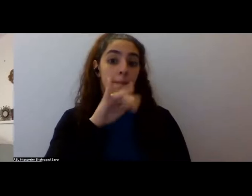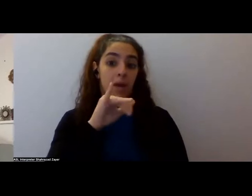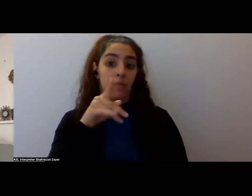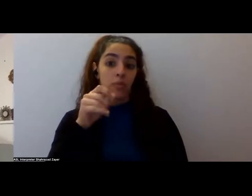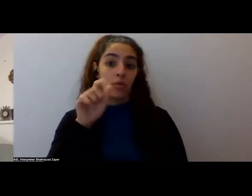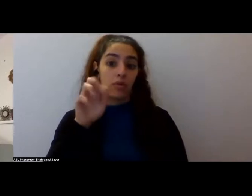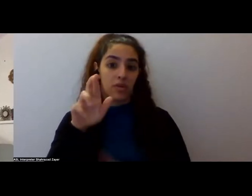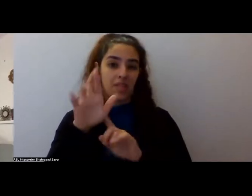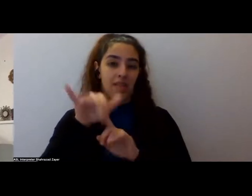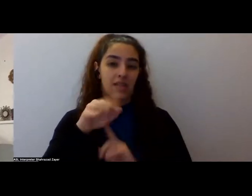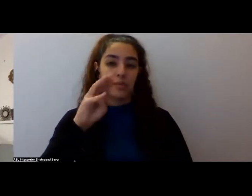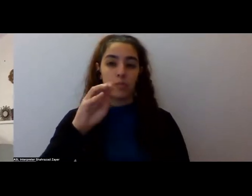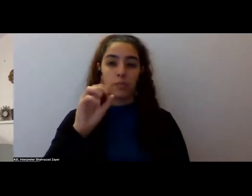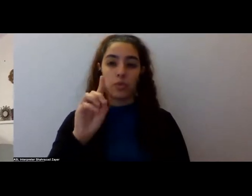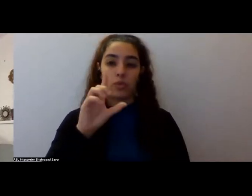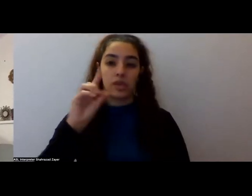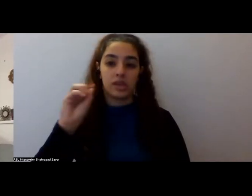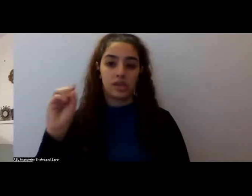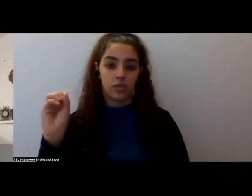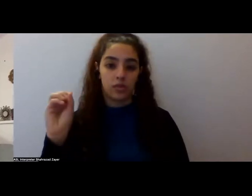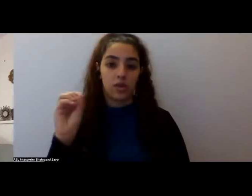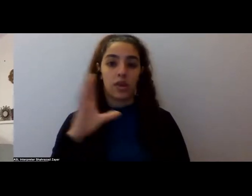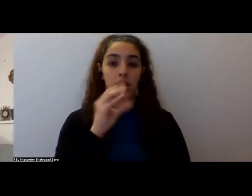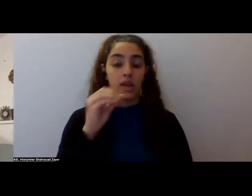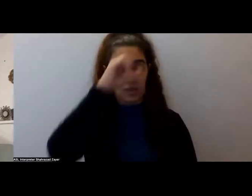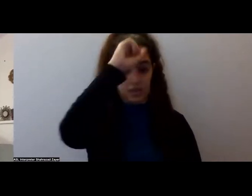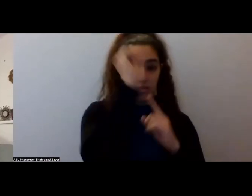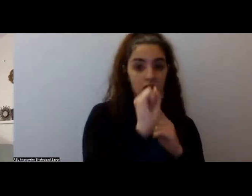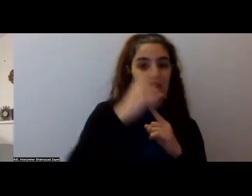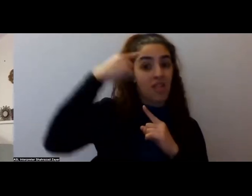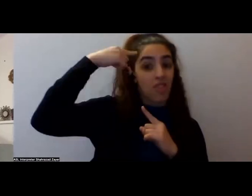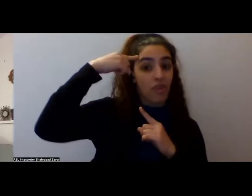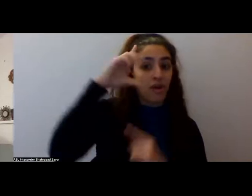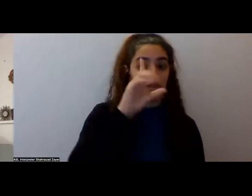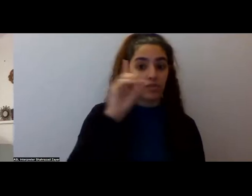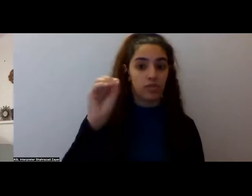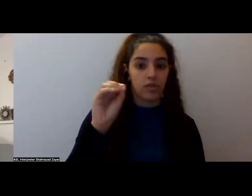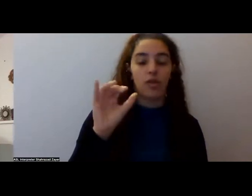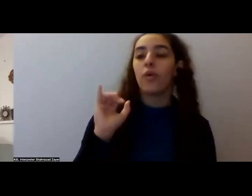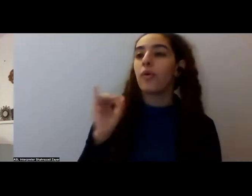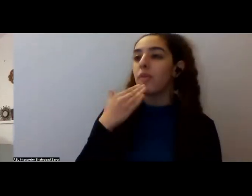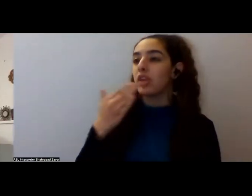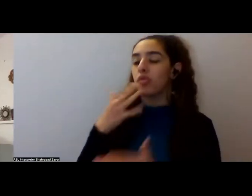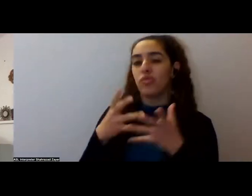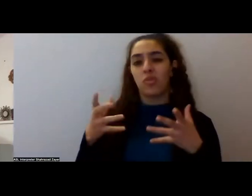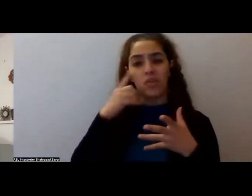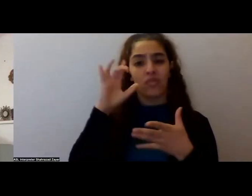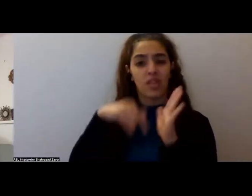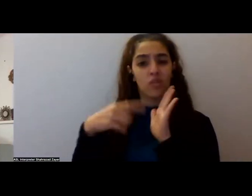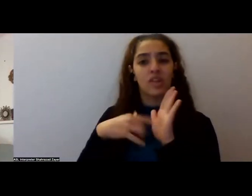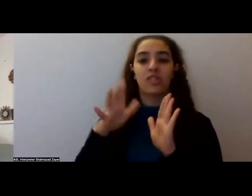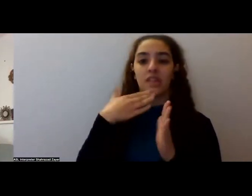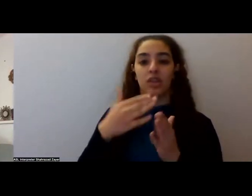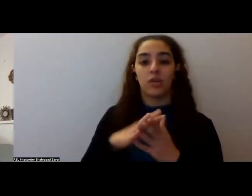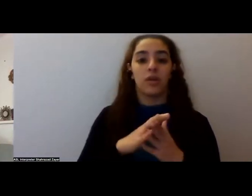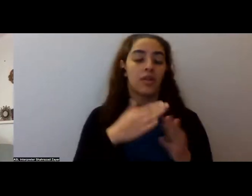disorder and schizophrenia would be, um, considered a thought disorder. Oh, great. Thank you so much. Thanks for that. Yeah. And again, thank